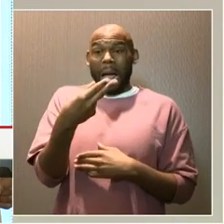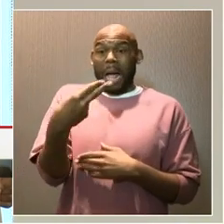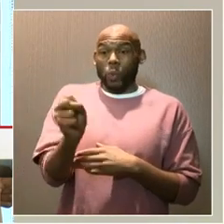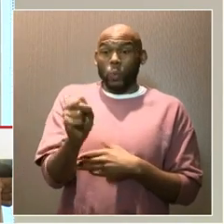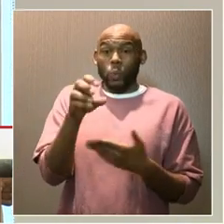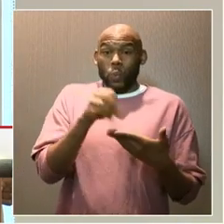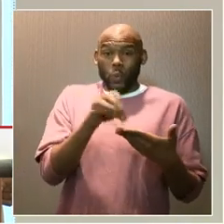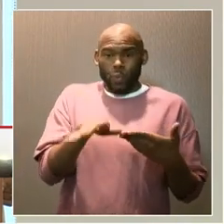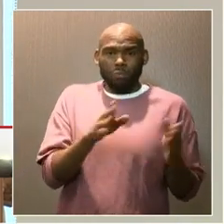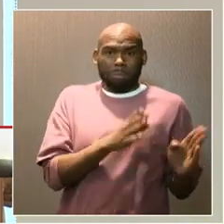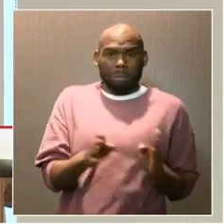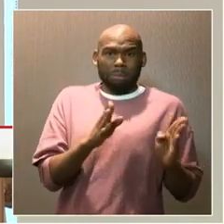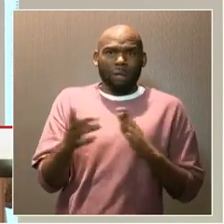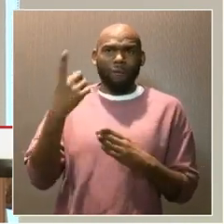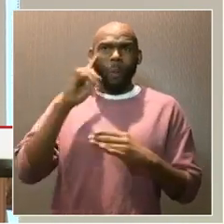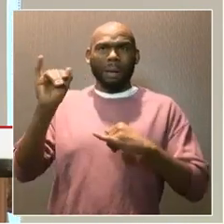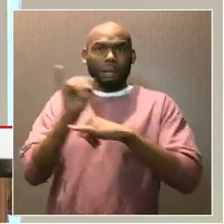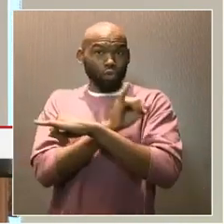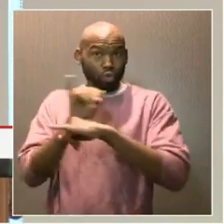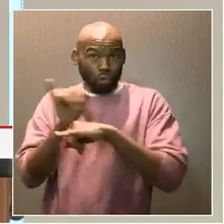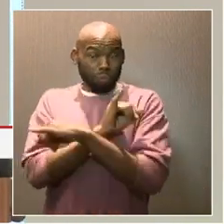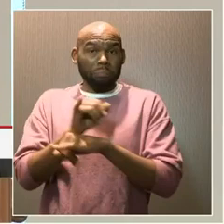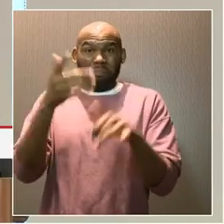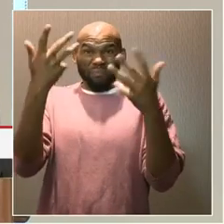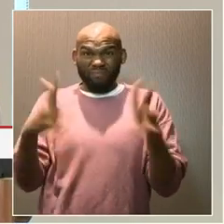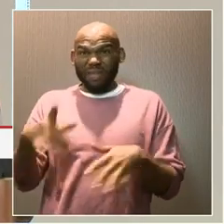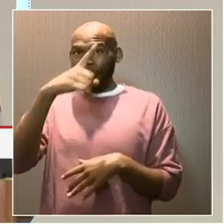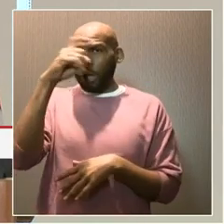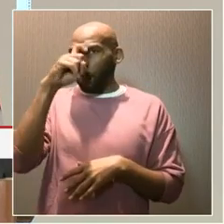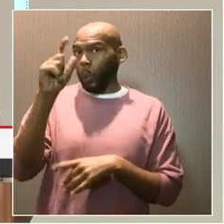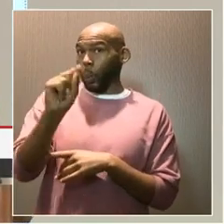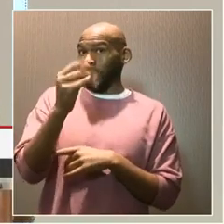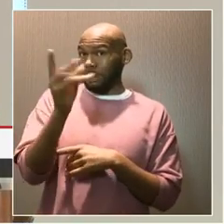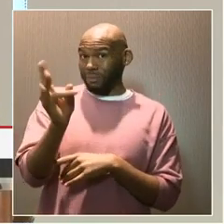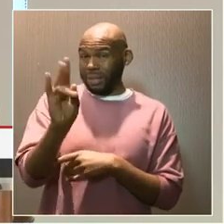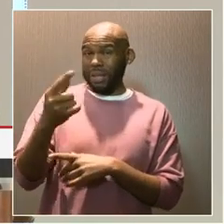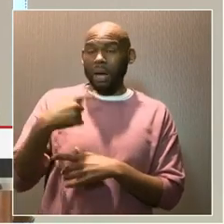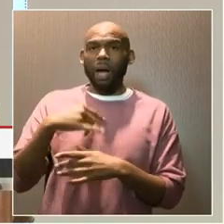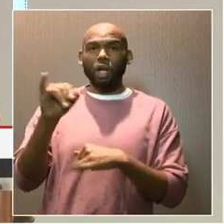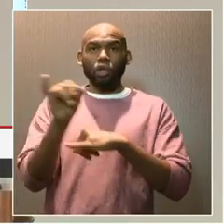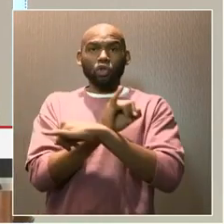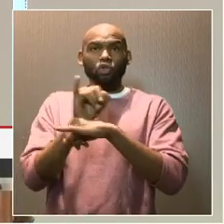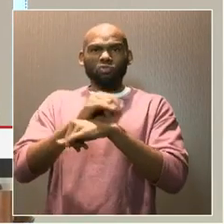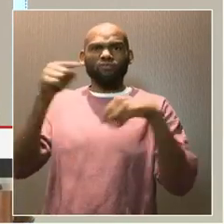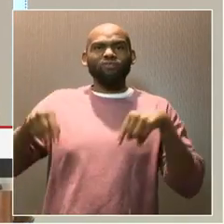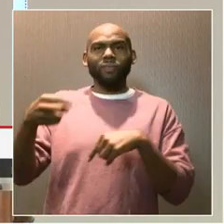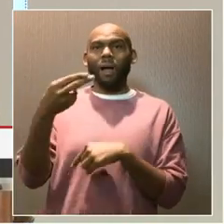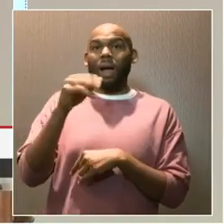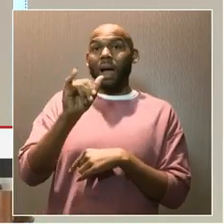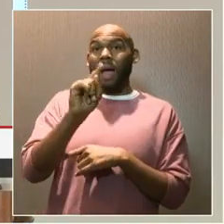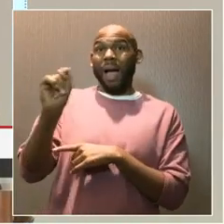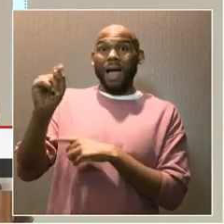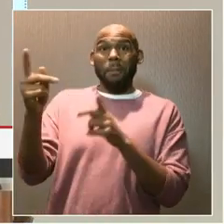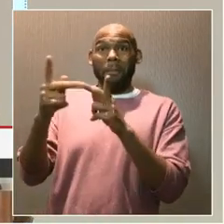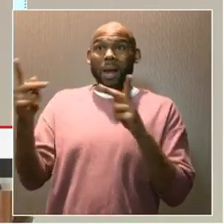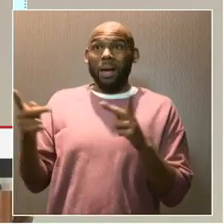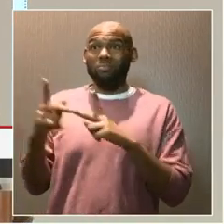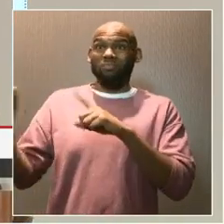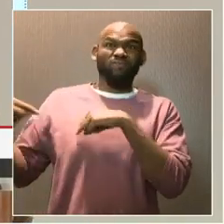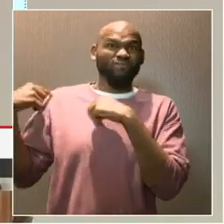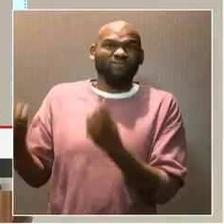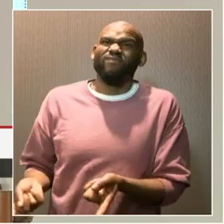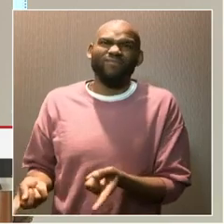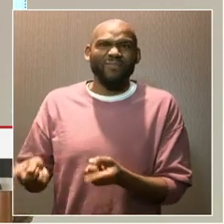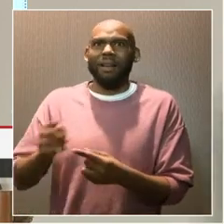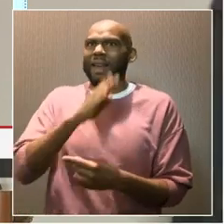internships. That following summer in 2017, I interned at Hyatt Place, and I've basically been at Hyatt